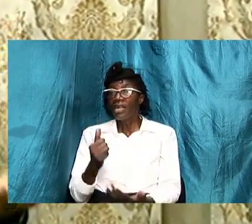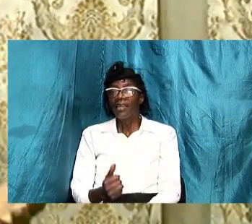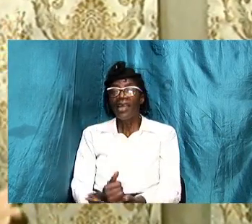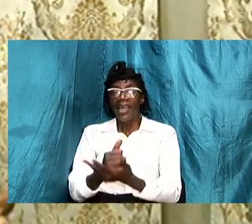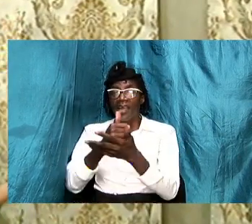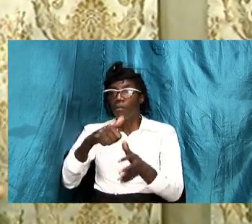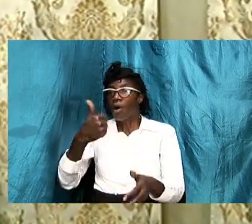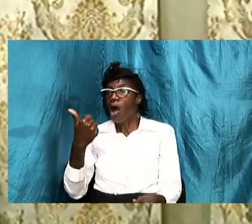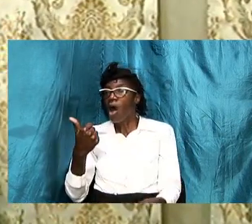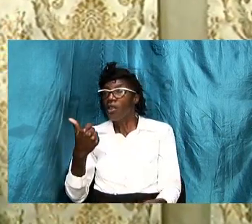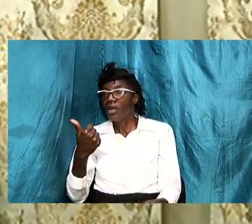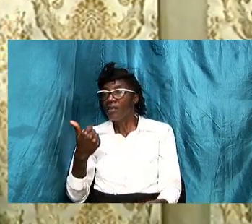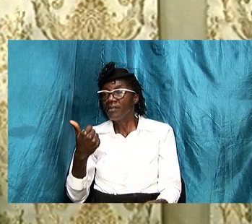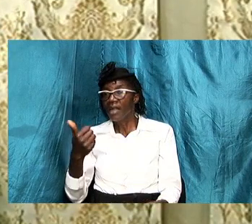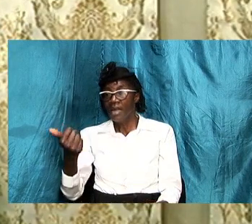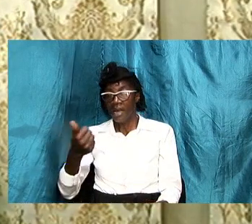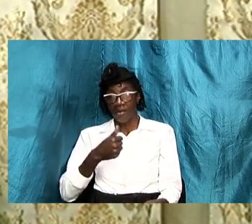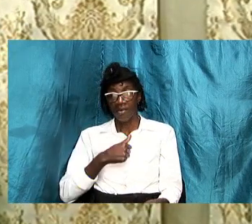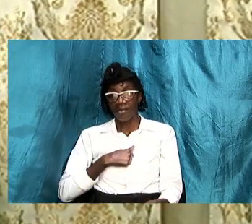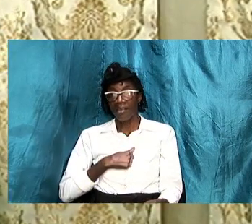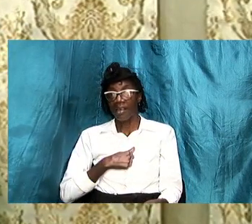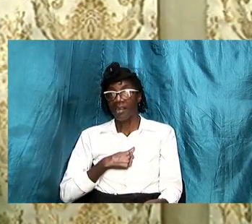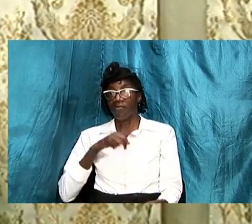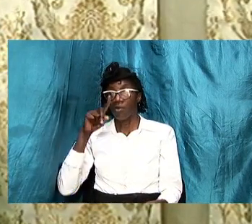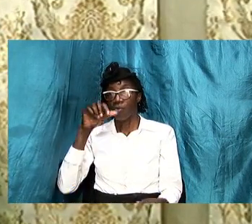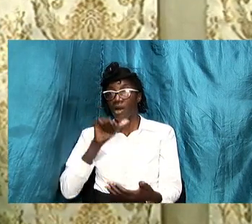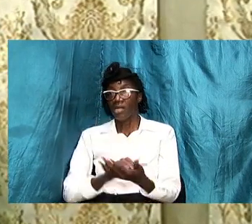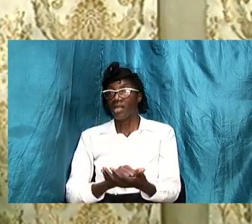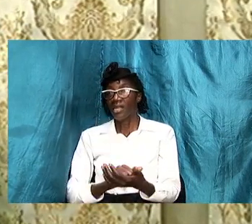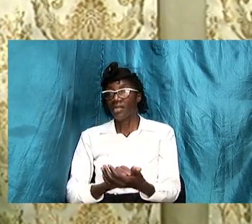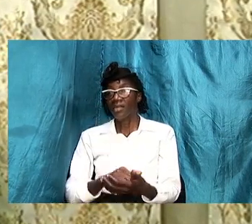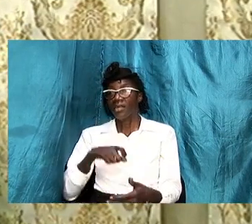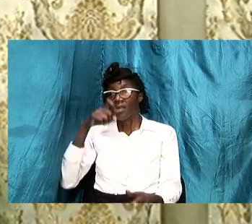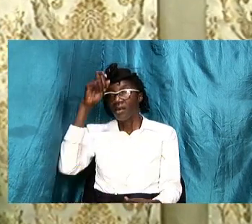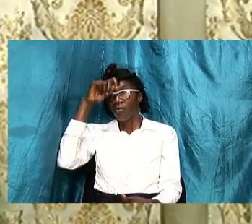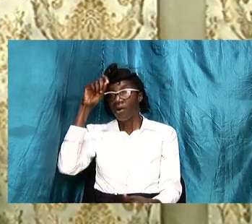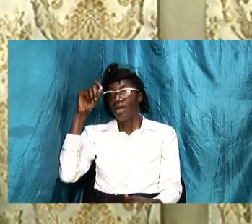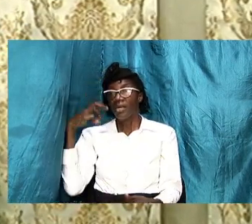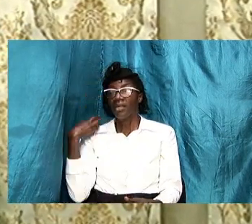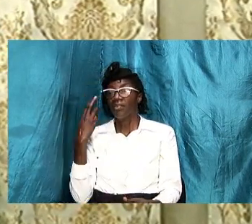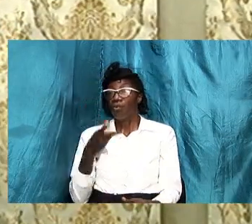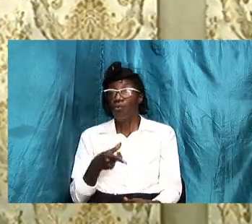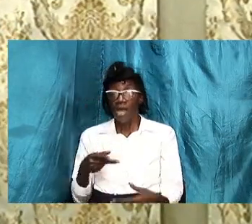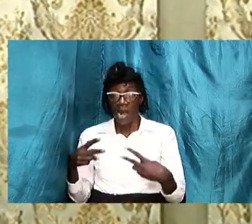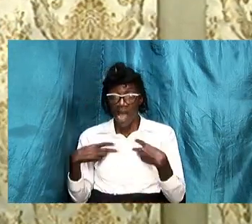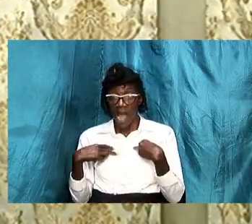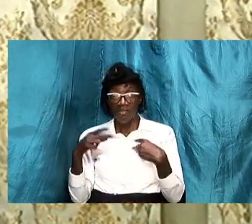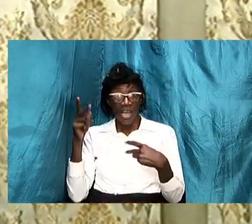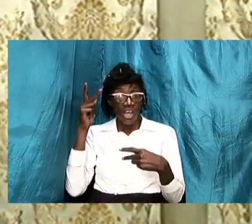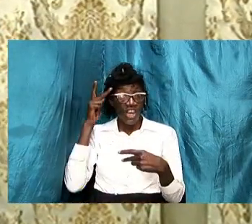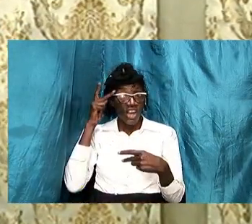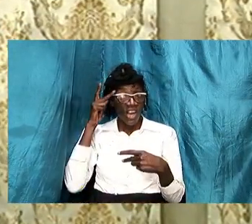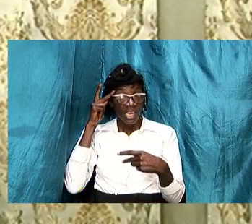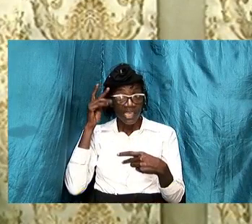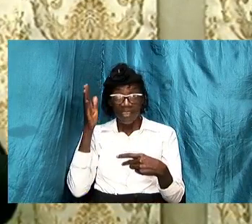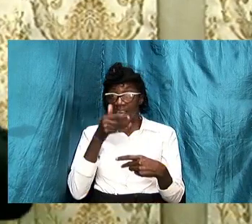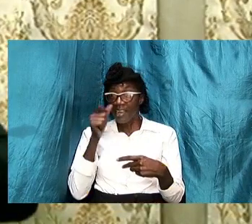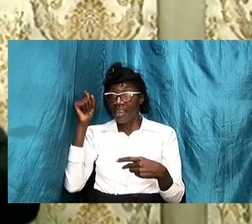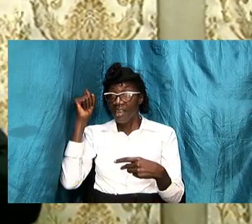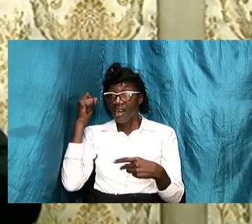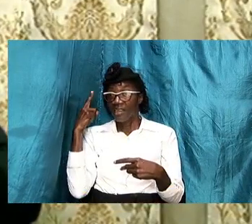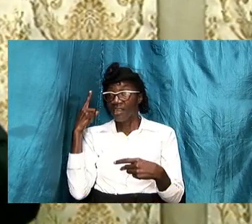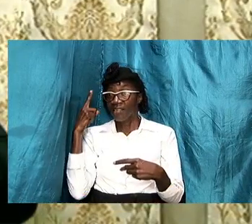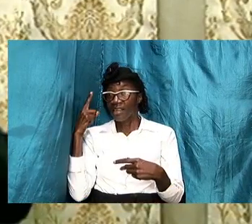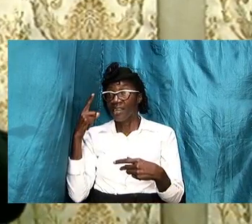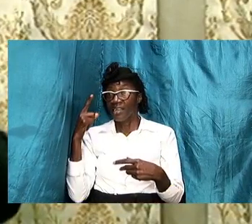benefit ourselves so the one that is wise will have knowledge and understanding and then